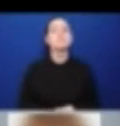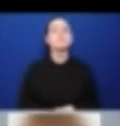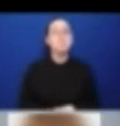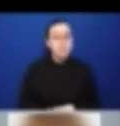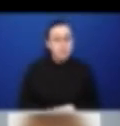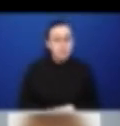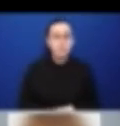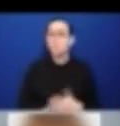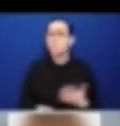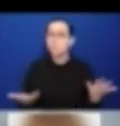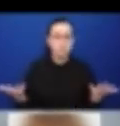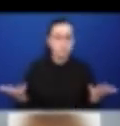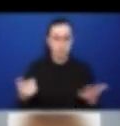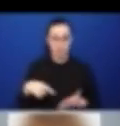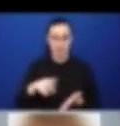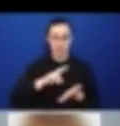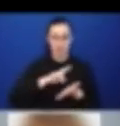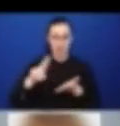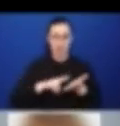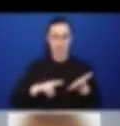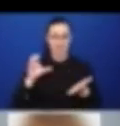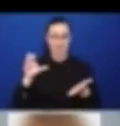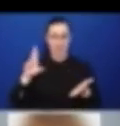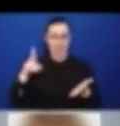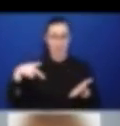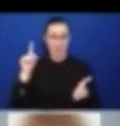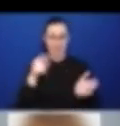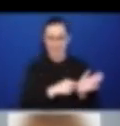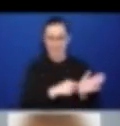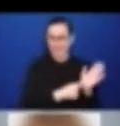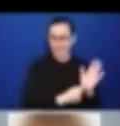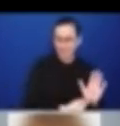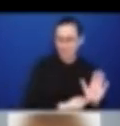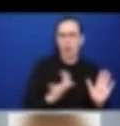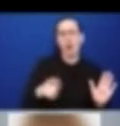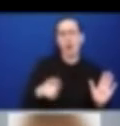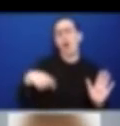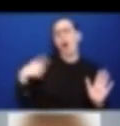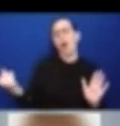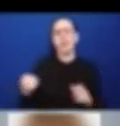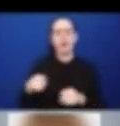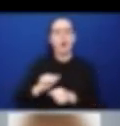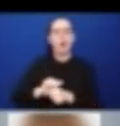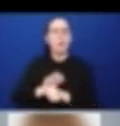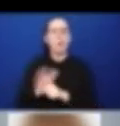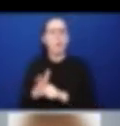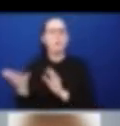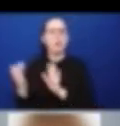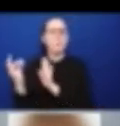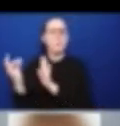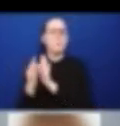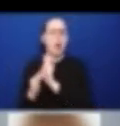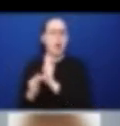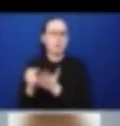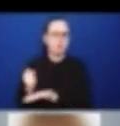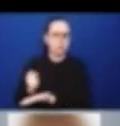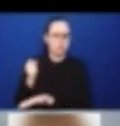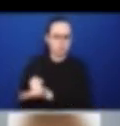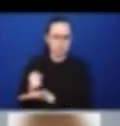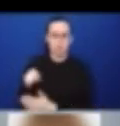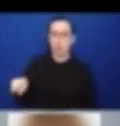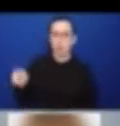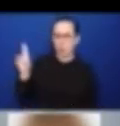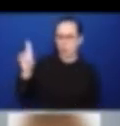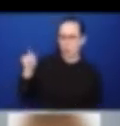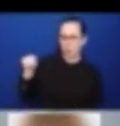and other COVID guidelines that had been produced within the United Nations system, specifically the World Health Organization,